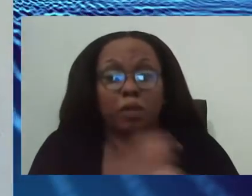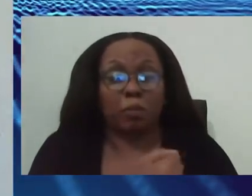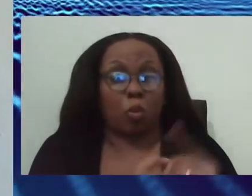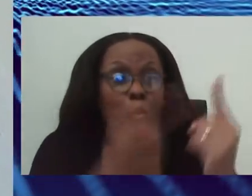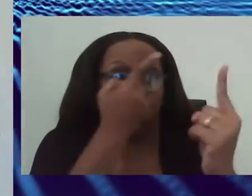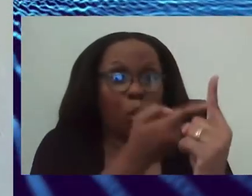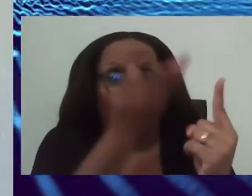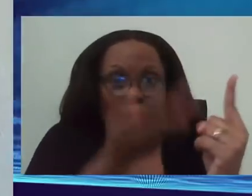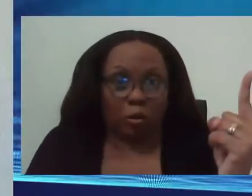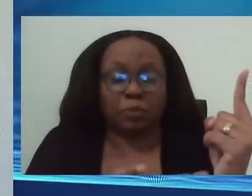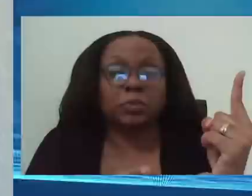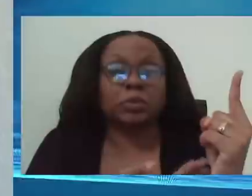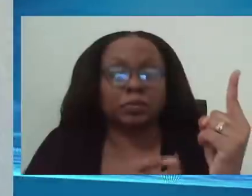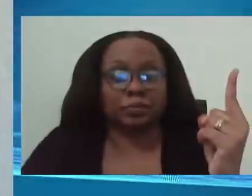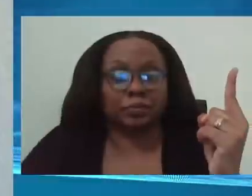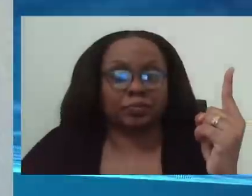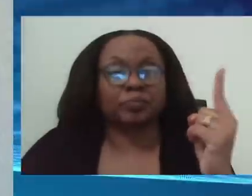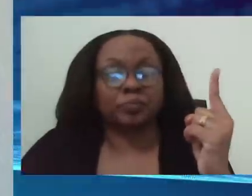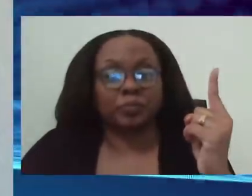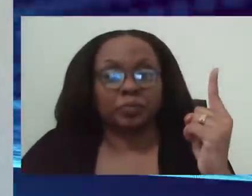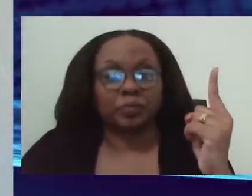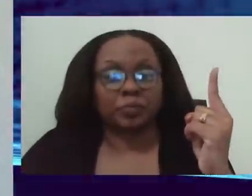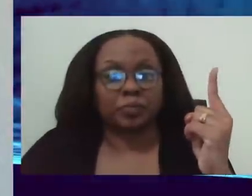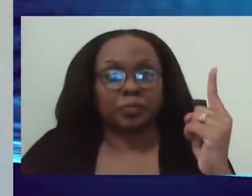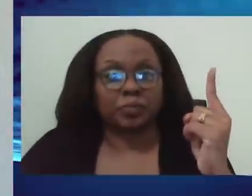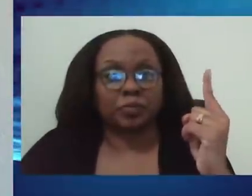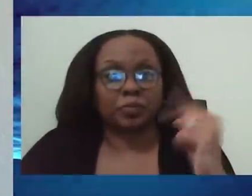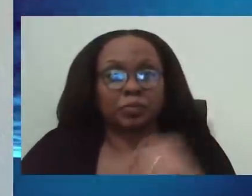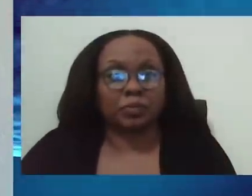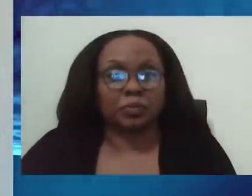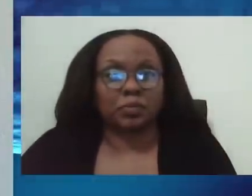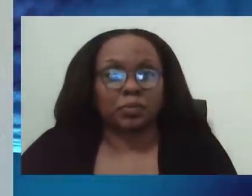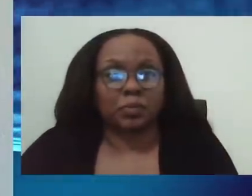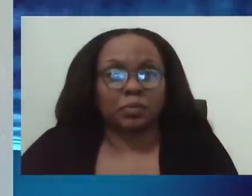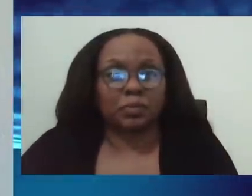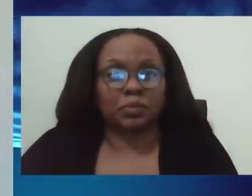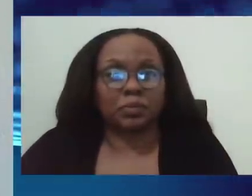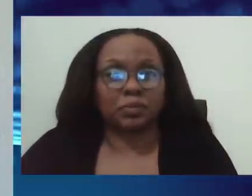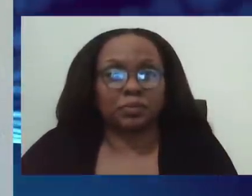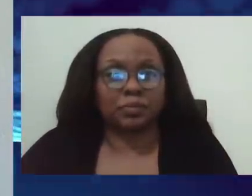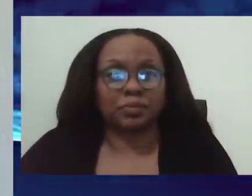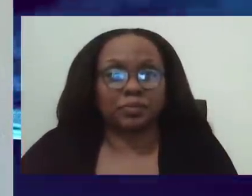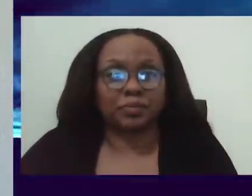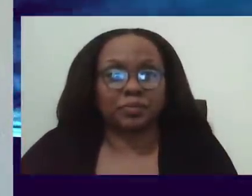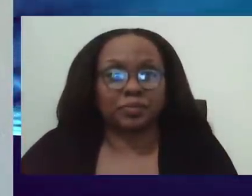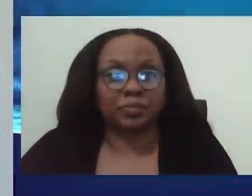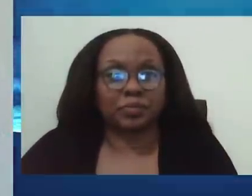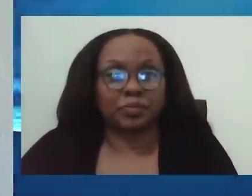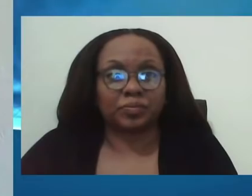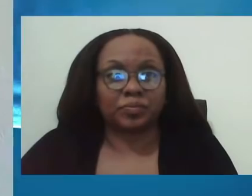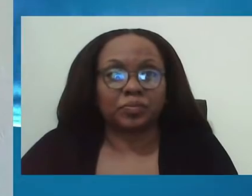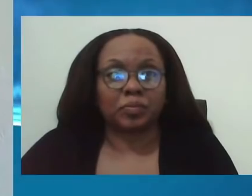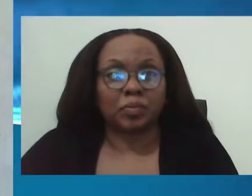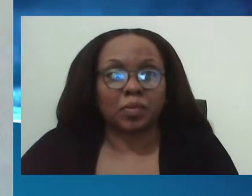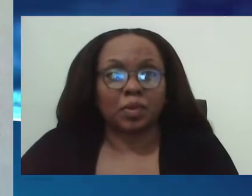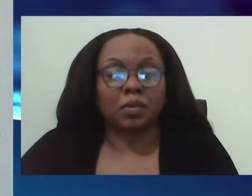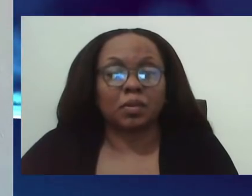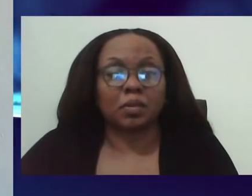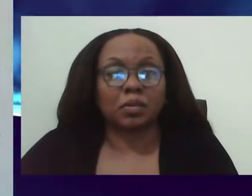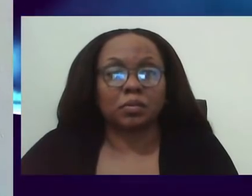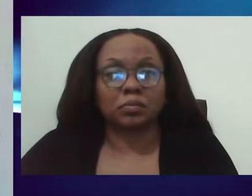model is saying that for every one case, we're producing about four, um,